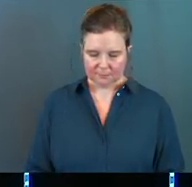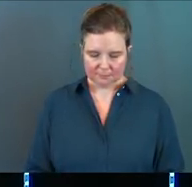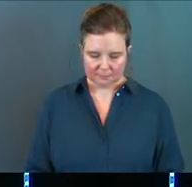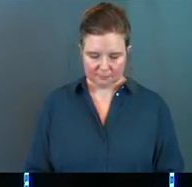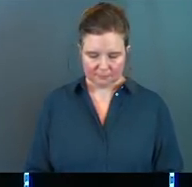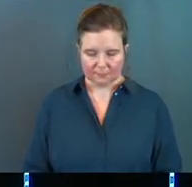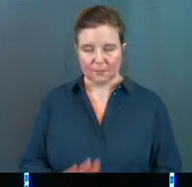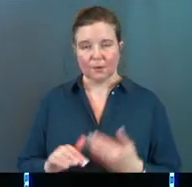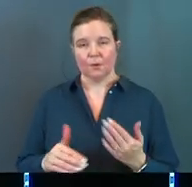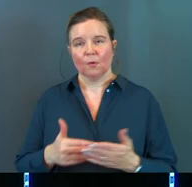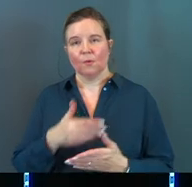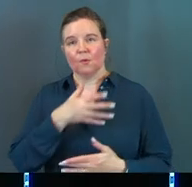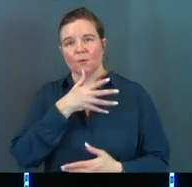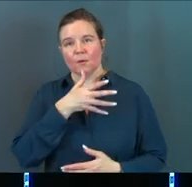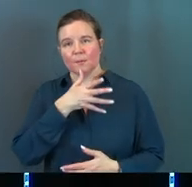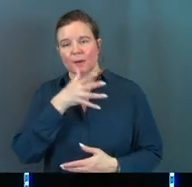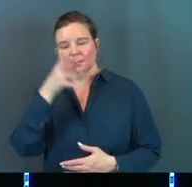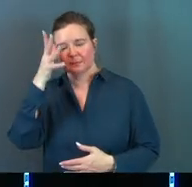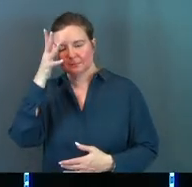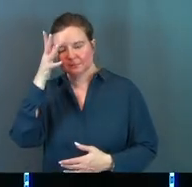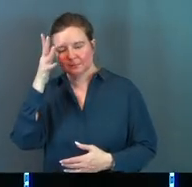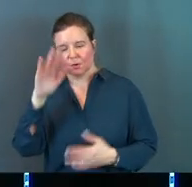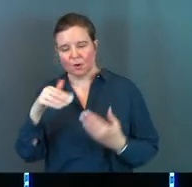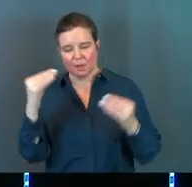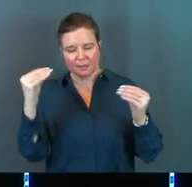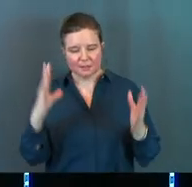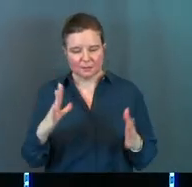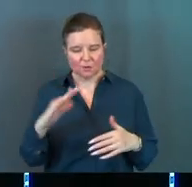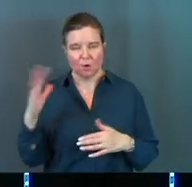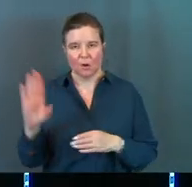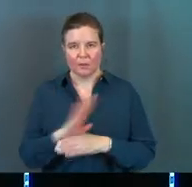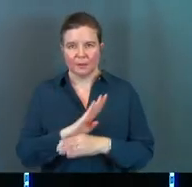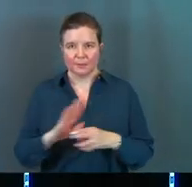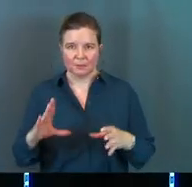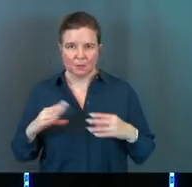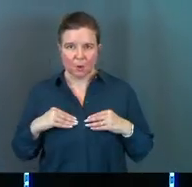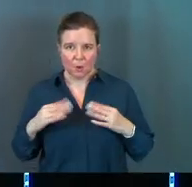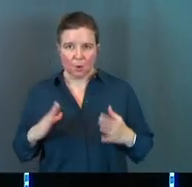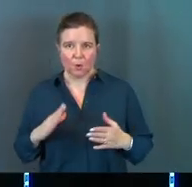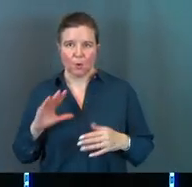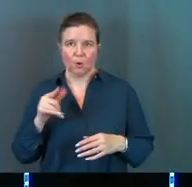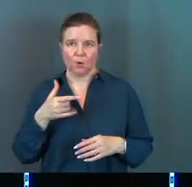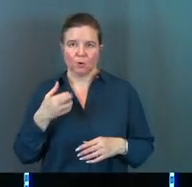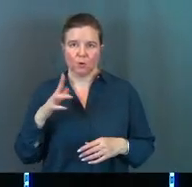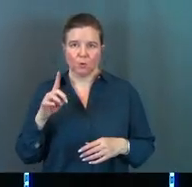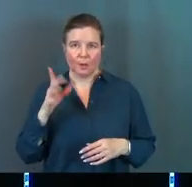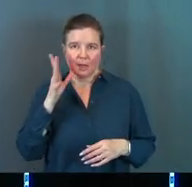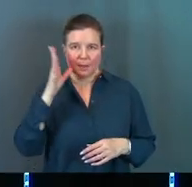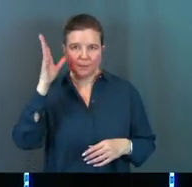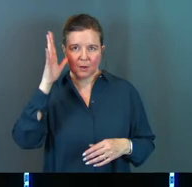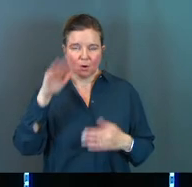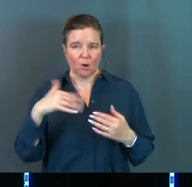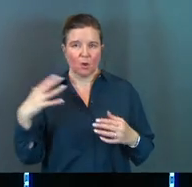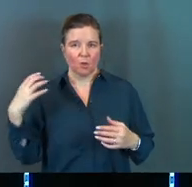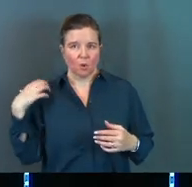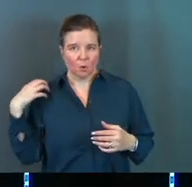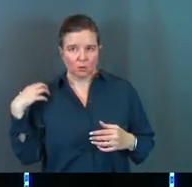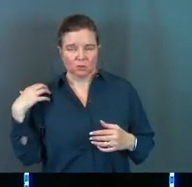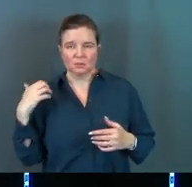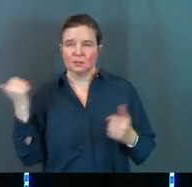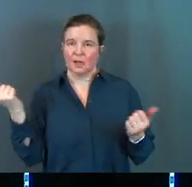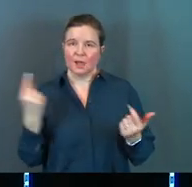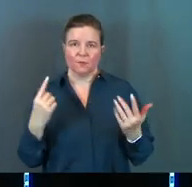All the moms and dads, all the teachers, all the business owners, all the grandparents, all the coaches,